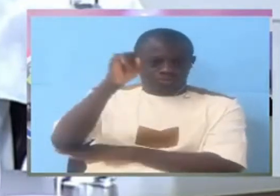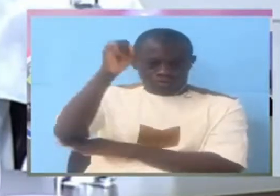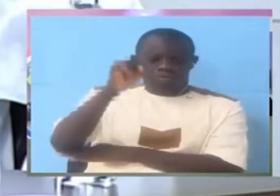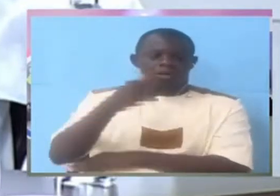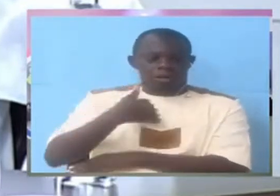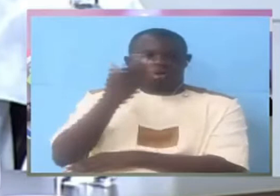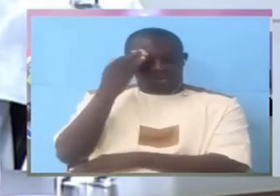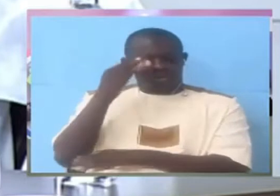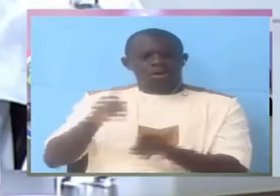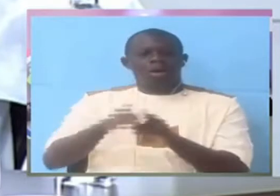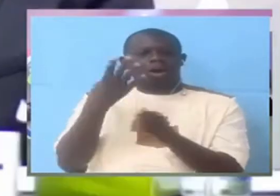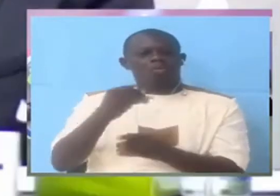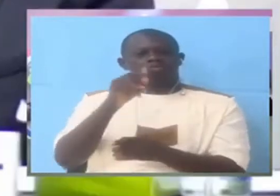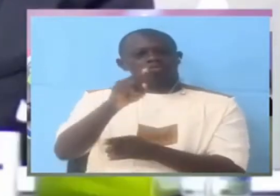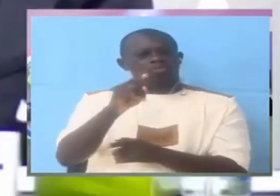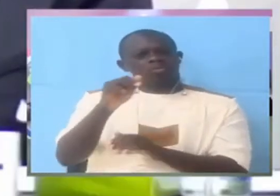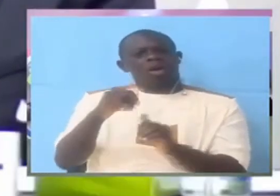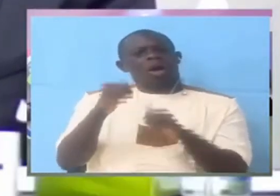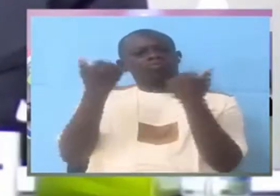How did you come to learn about it?